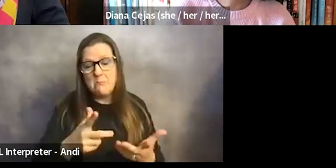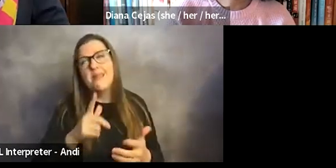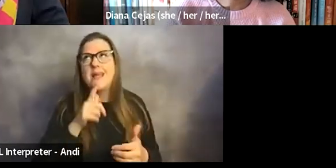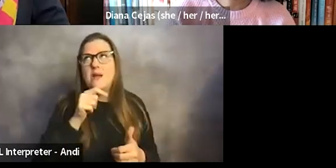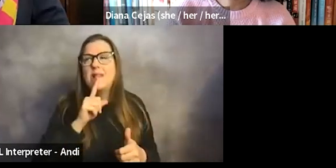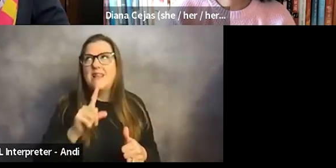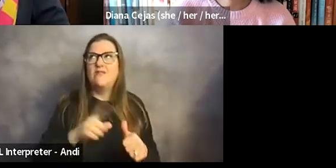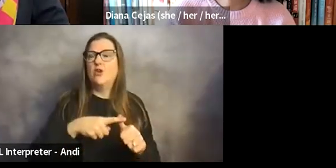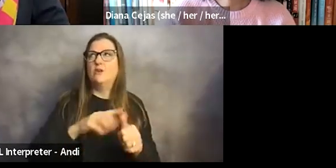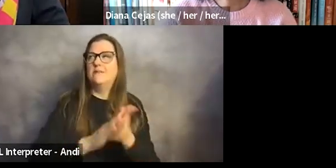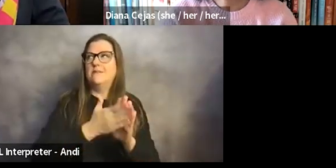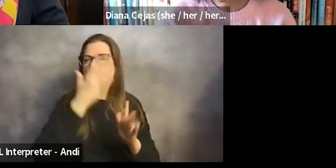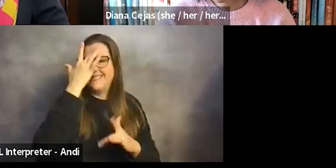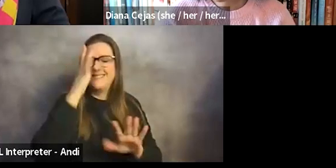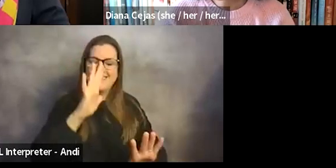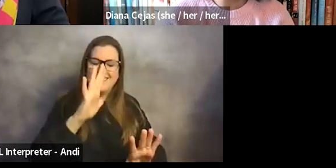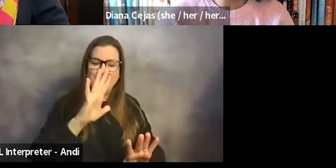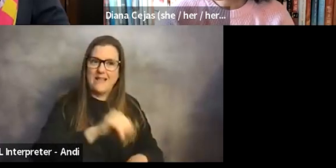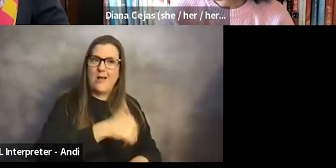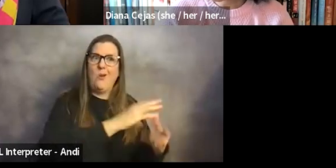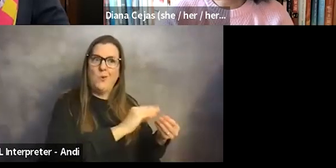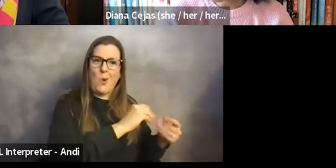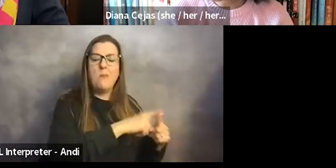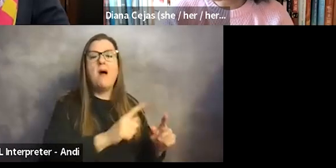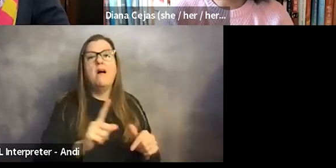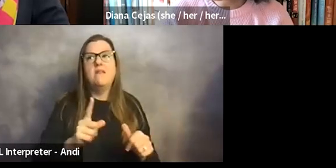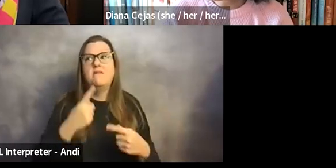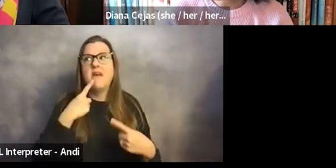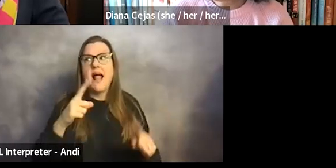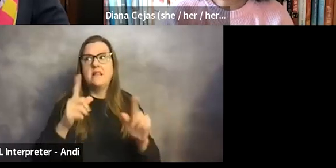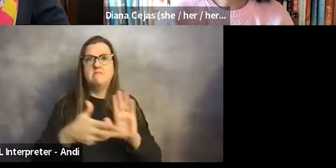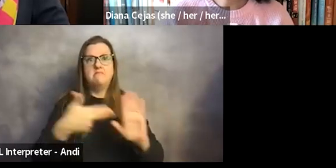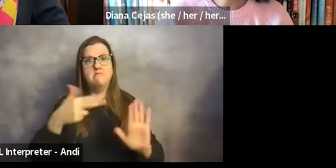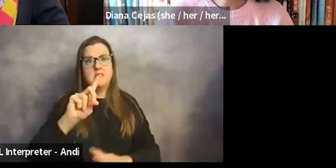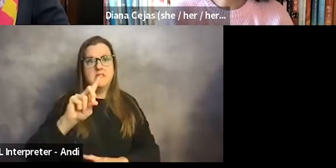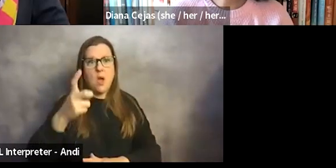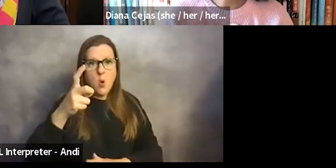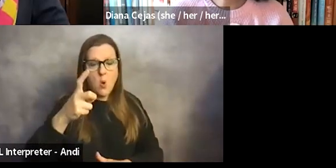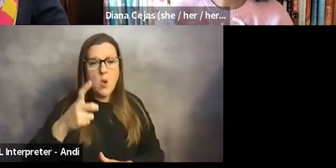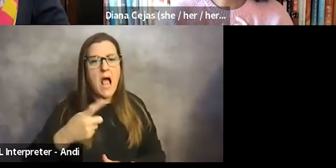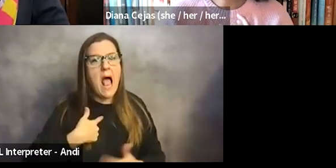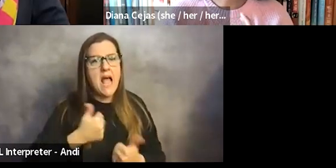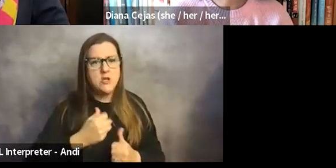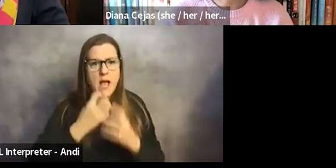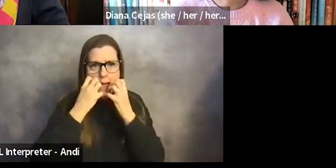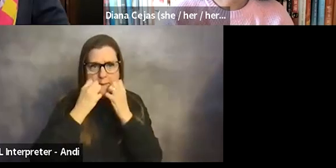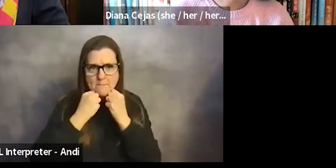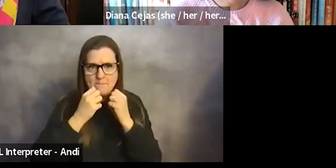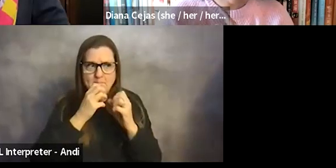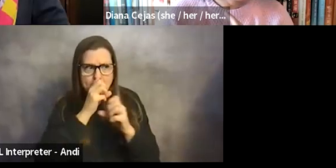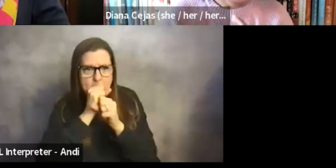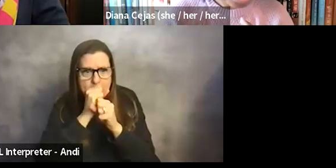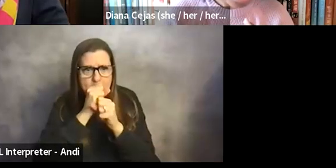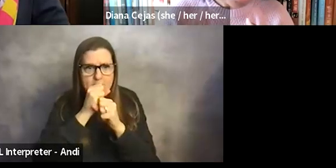got sick, that's a whole other story. But when I first got my diagnosis, I think at first I tried to keep it as close to the vest as possible. I was still